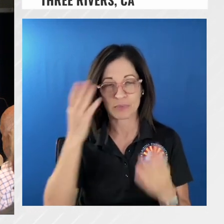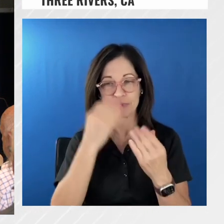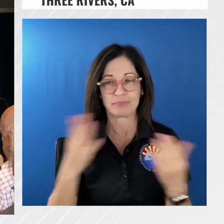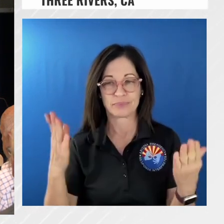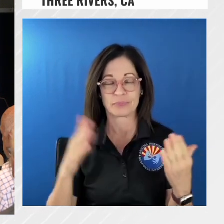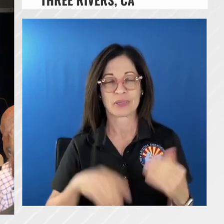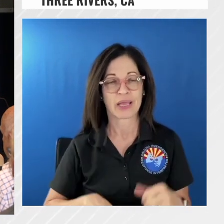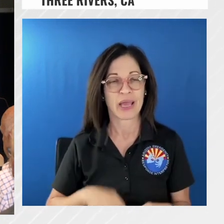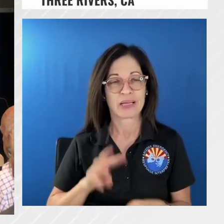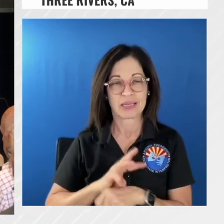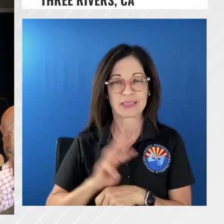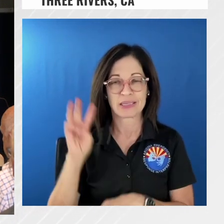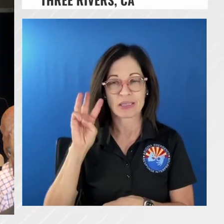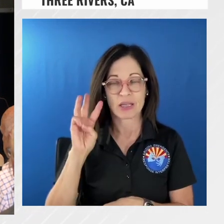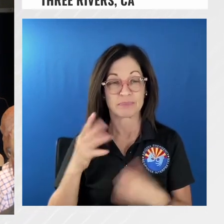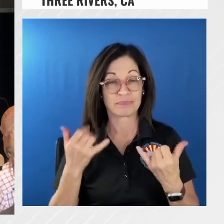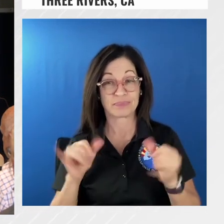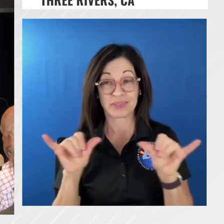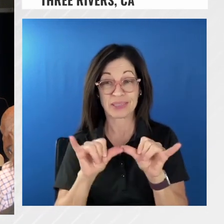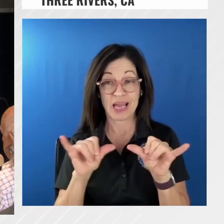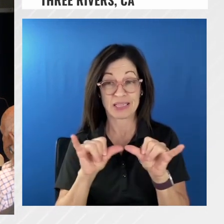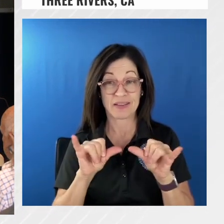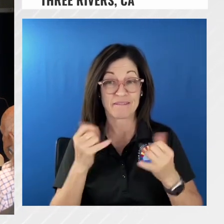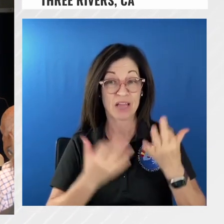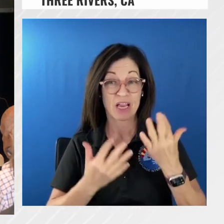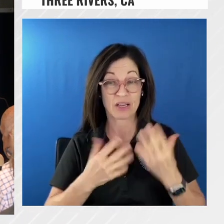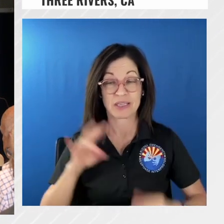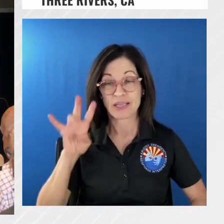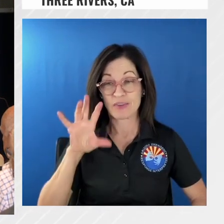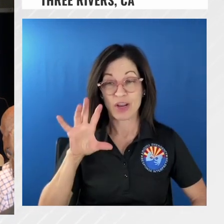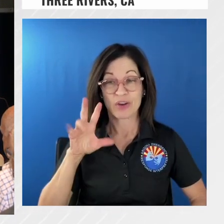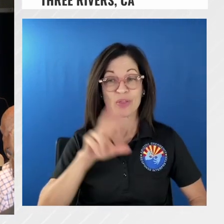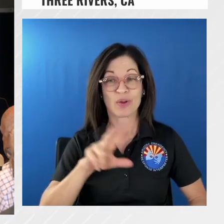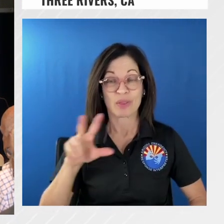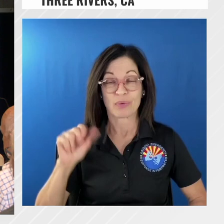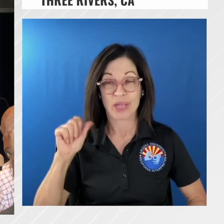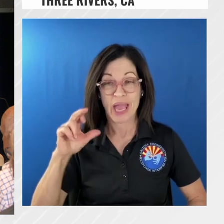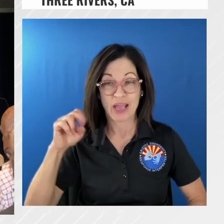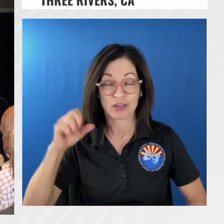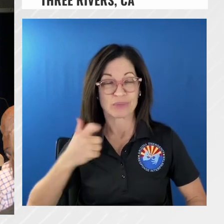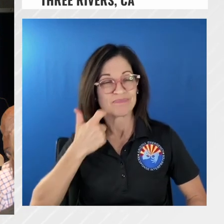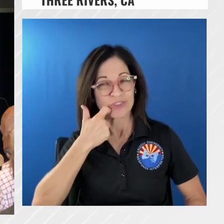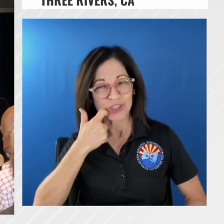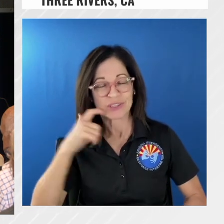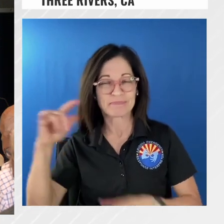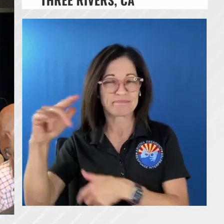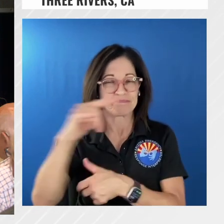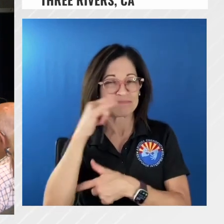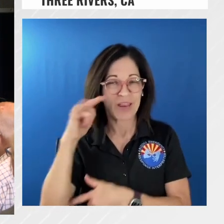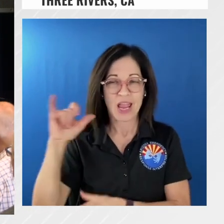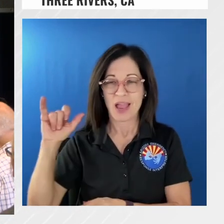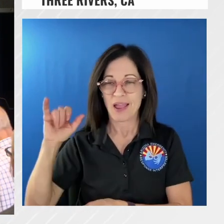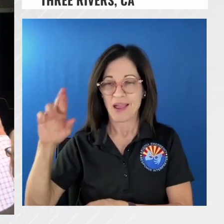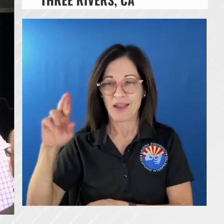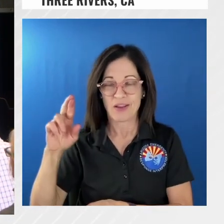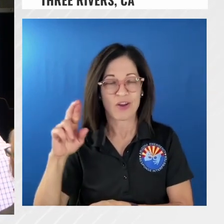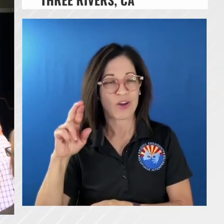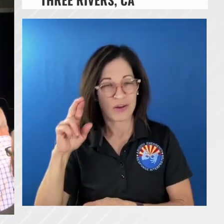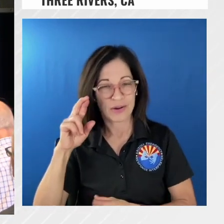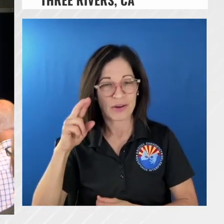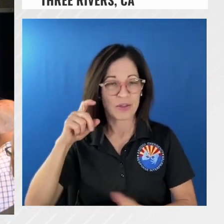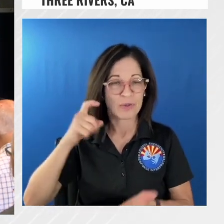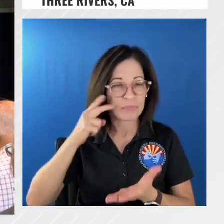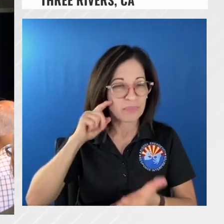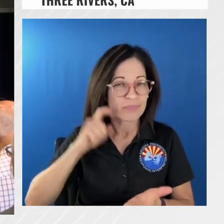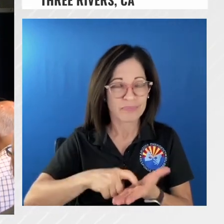so the current size of the fire is 733 acres they just flew that with infrared aircraft so not a big gain today from 621 that